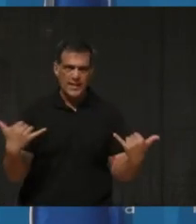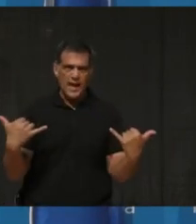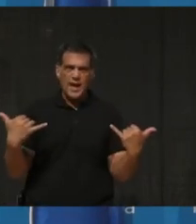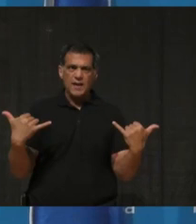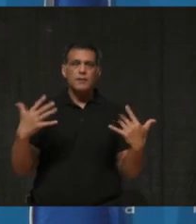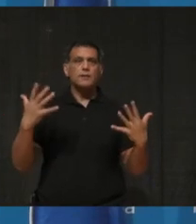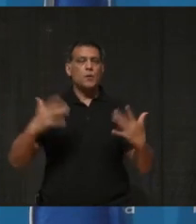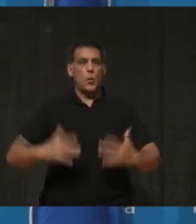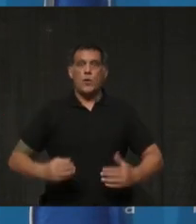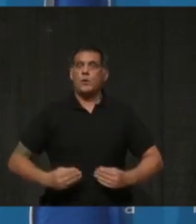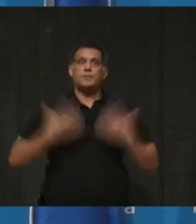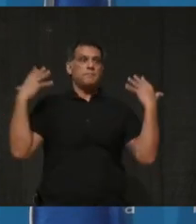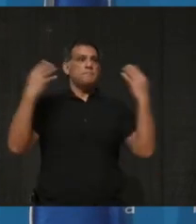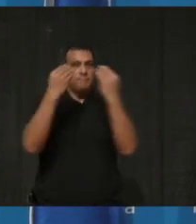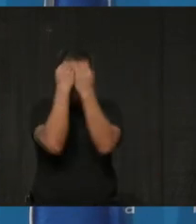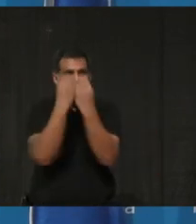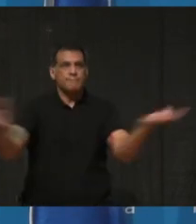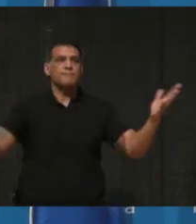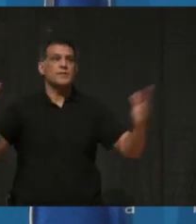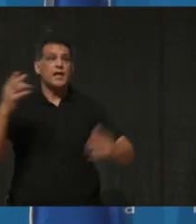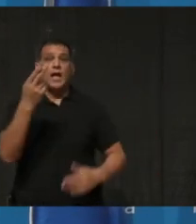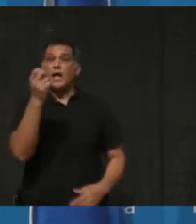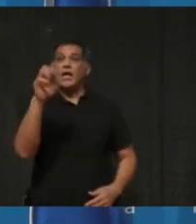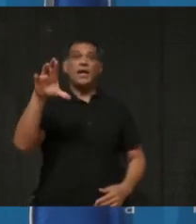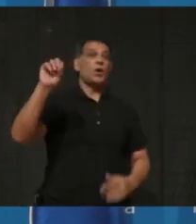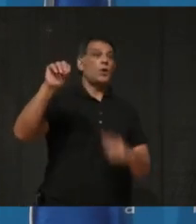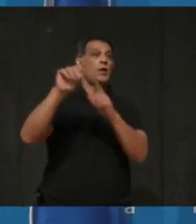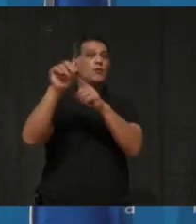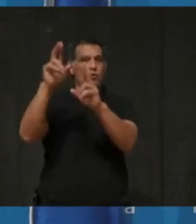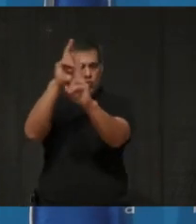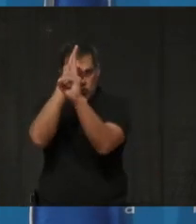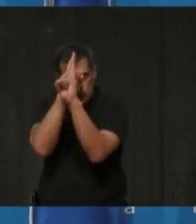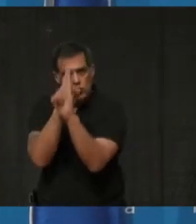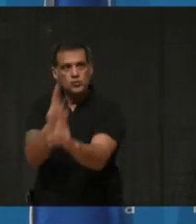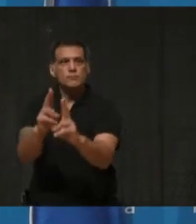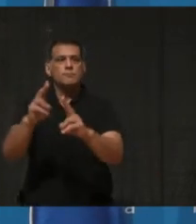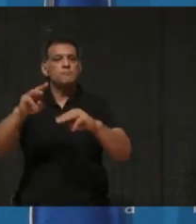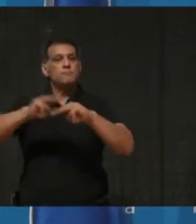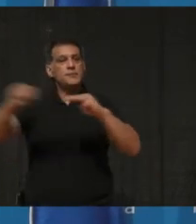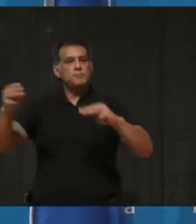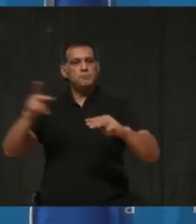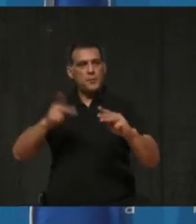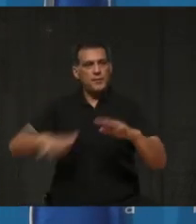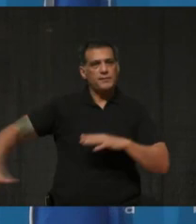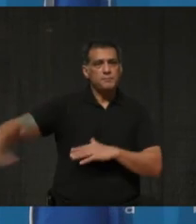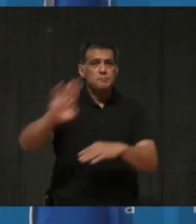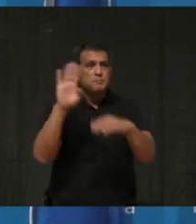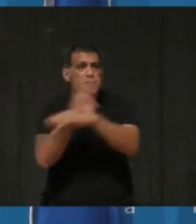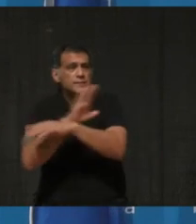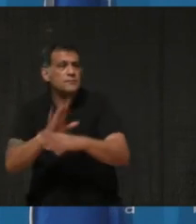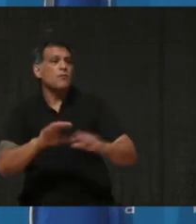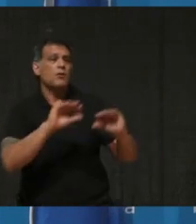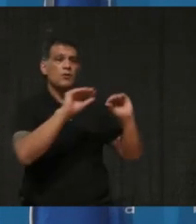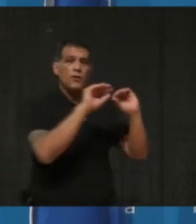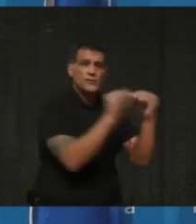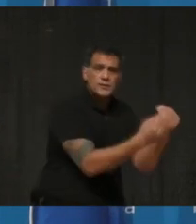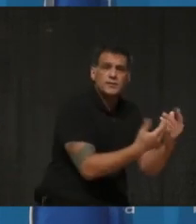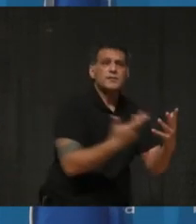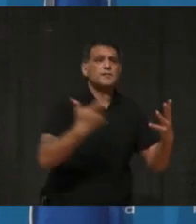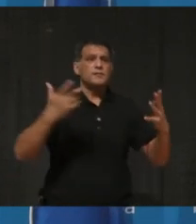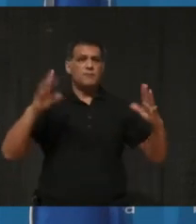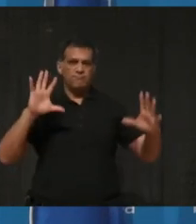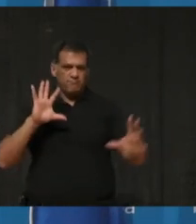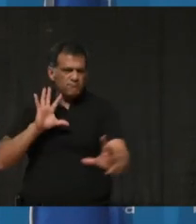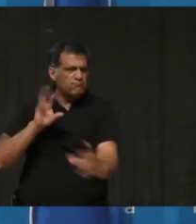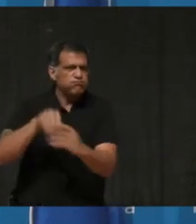COVID Heroes campaign will honor the extraordinary Mississauga residents, businesses and organizations who stepped up big time